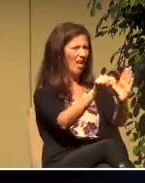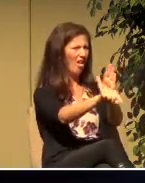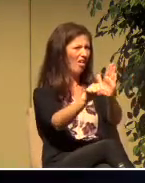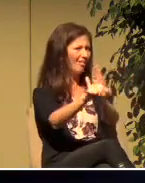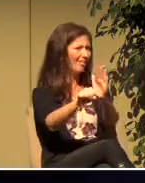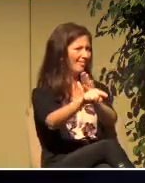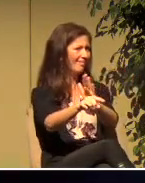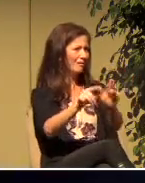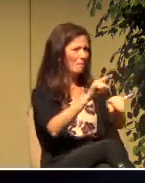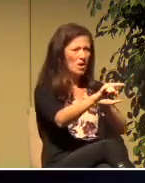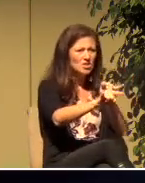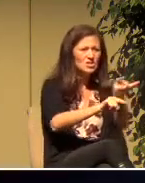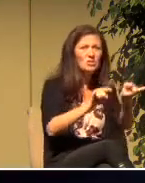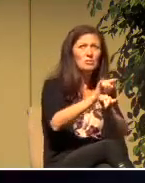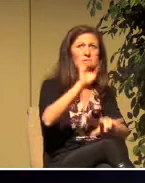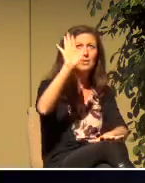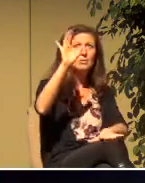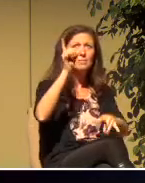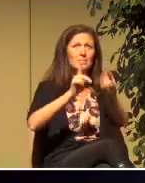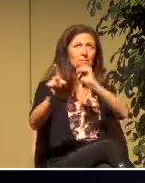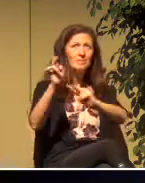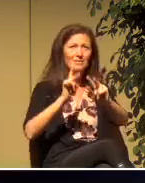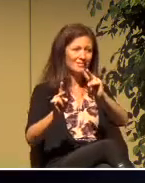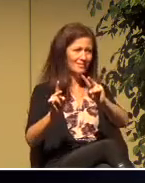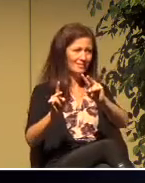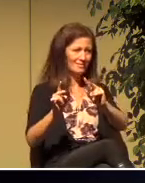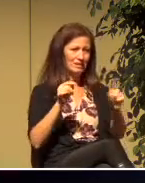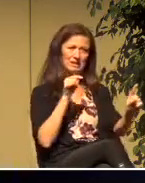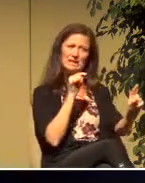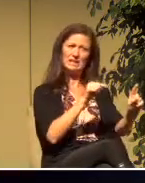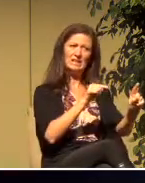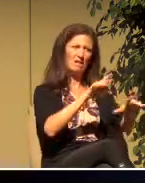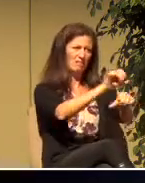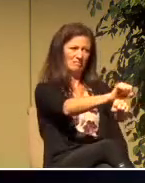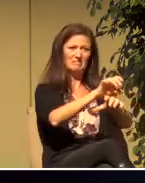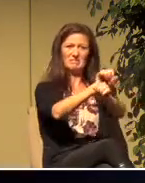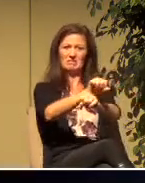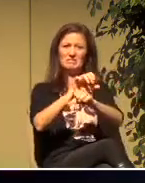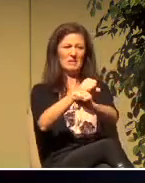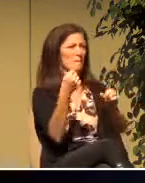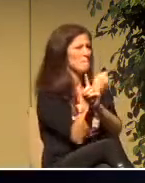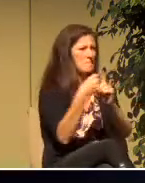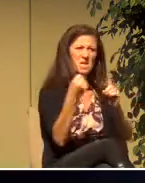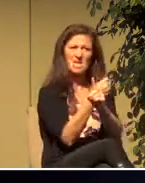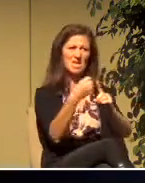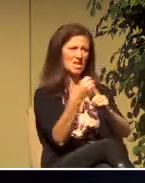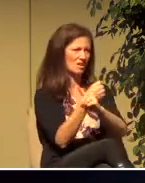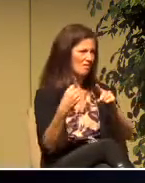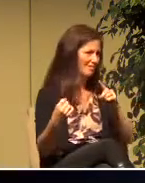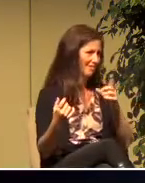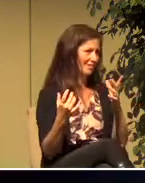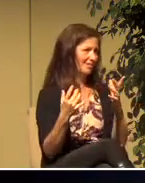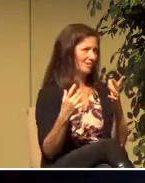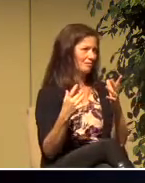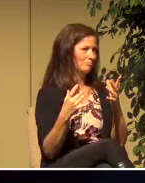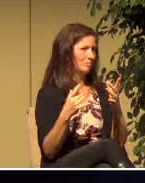persecuting your people. He's been imprisoning them. He's been beating them. He's been murdering them.